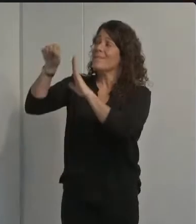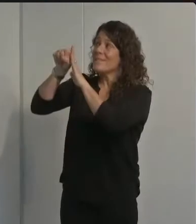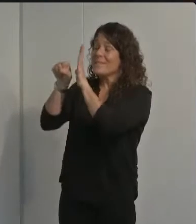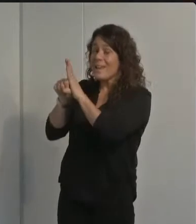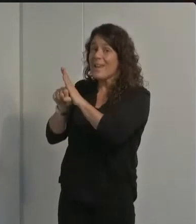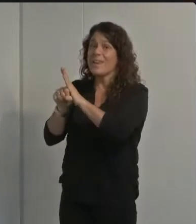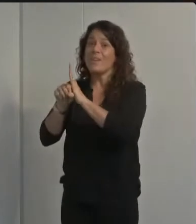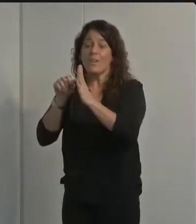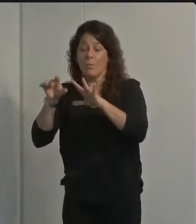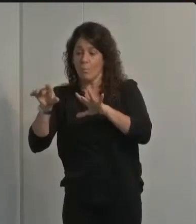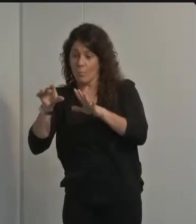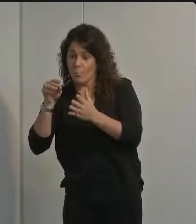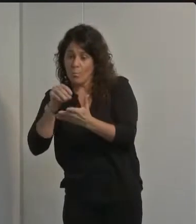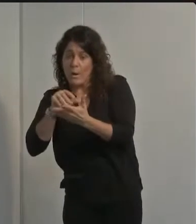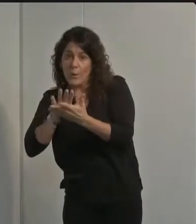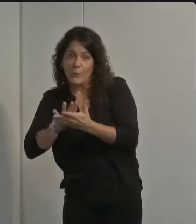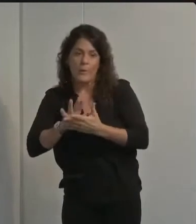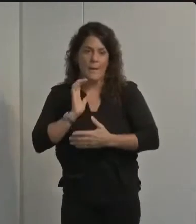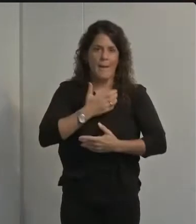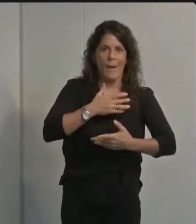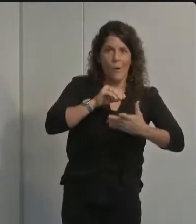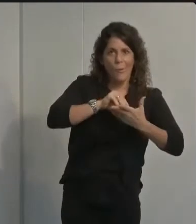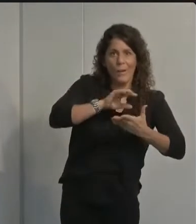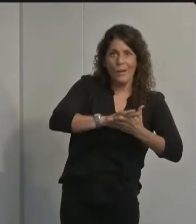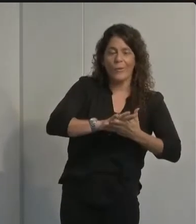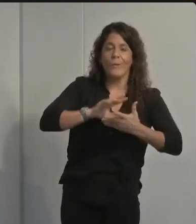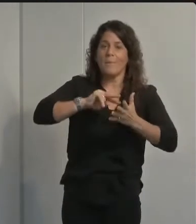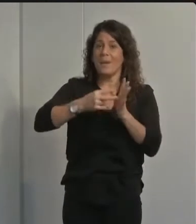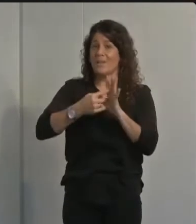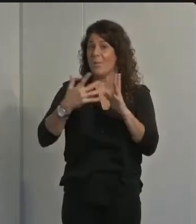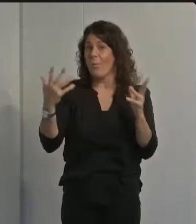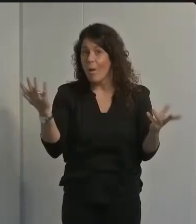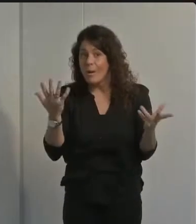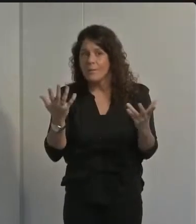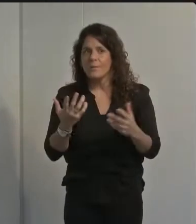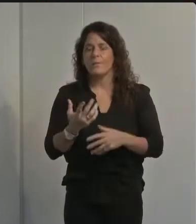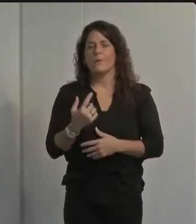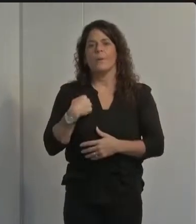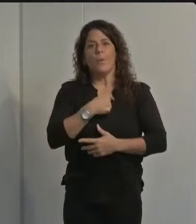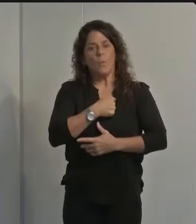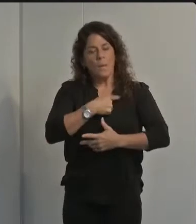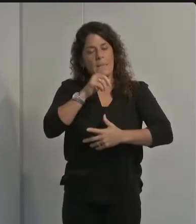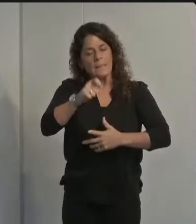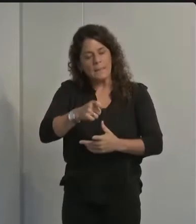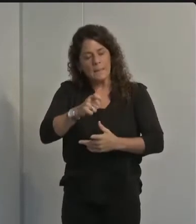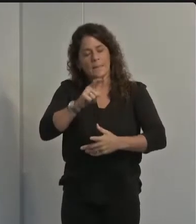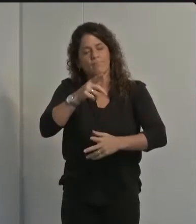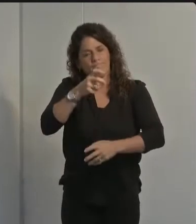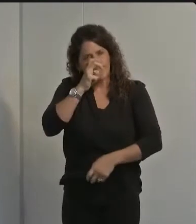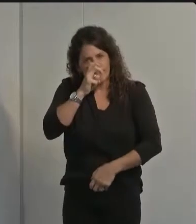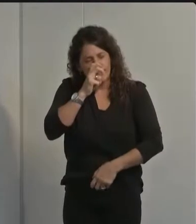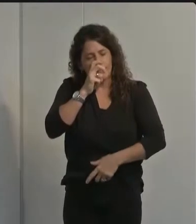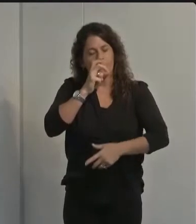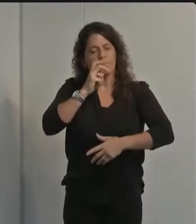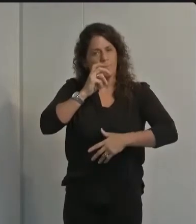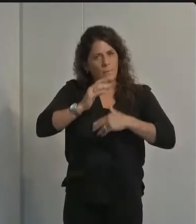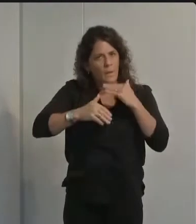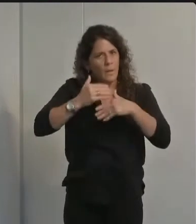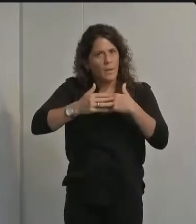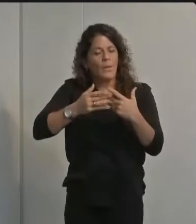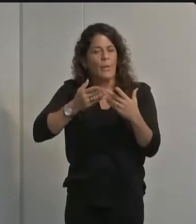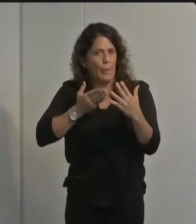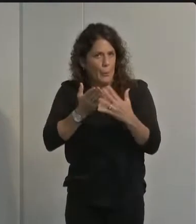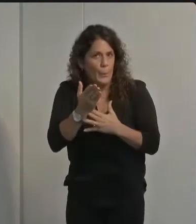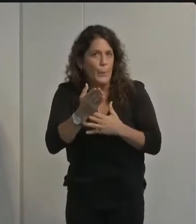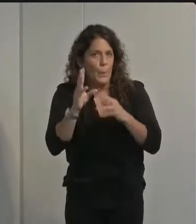mean for us simply it means we need to remain vigilant as we move into the fall and winter this is the season where we tend to gather with family and